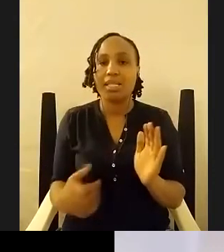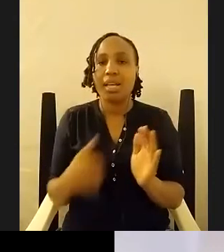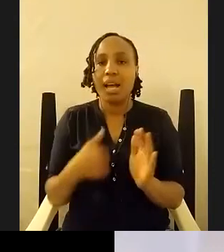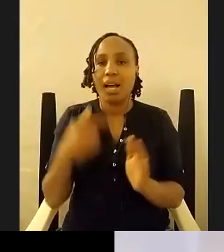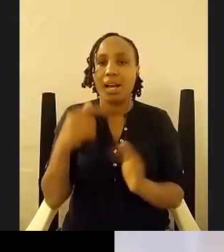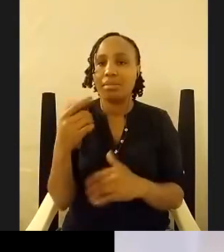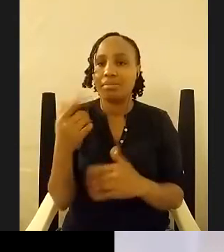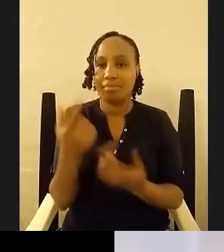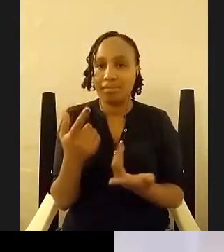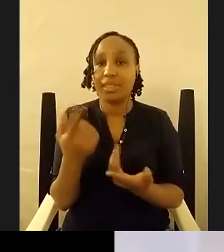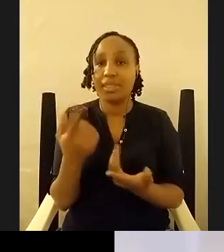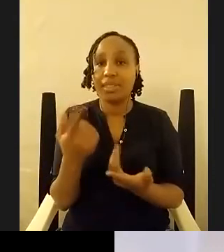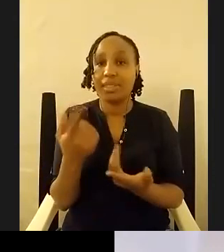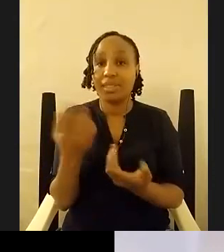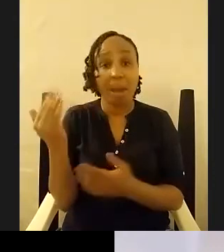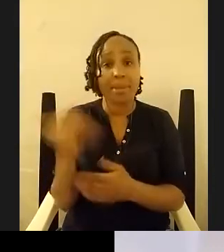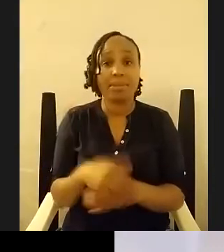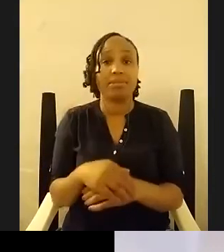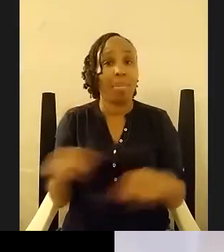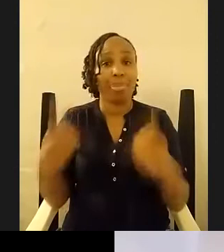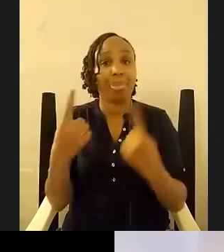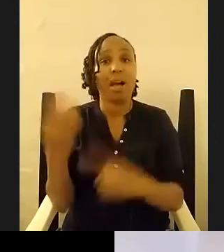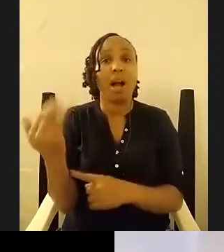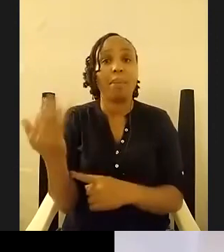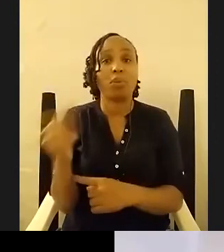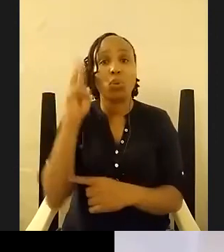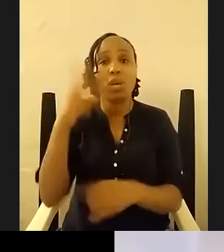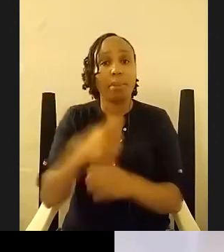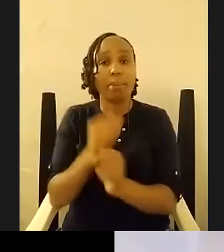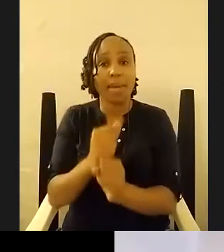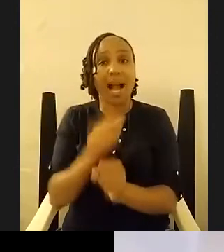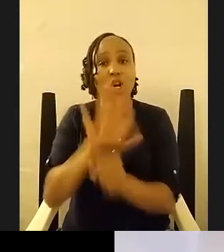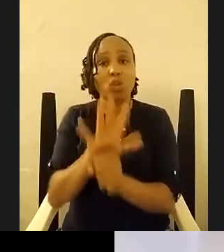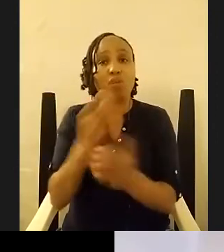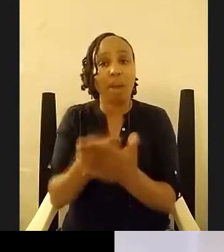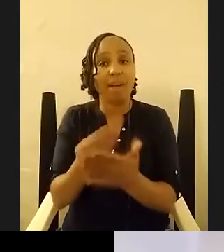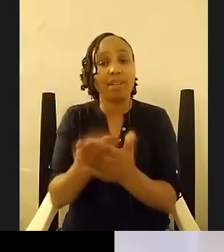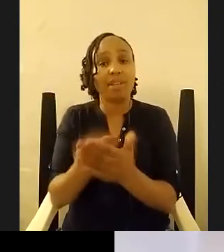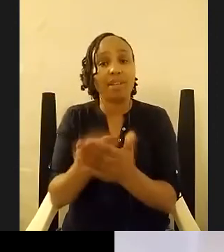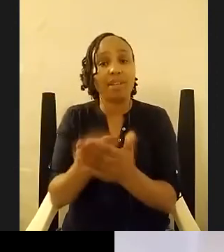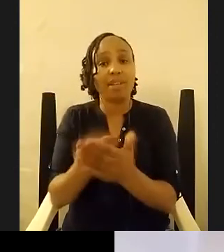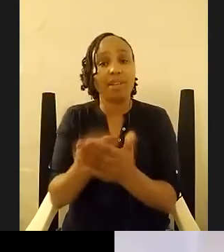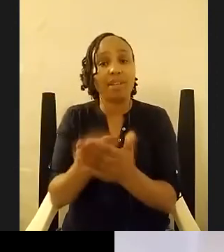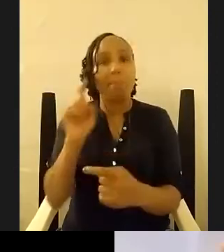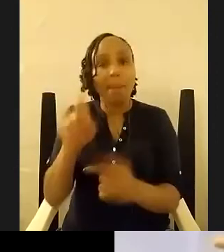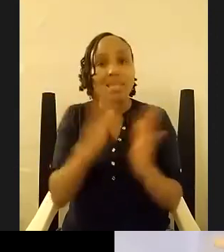is coming we're gonna make a lot of money from the fallout we just need to plan things correctly um there's a question